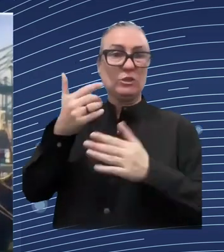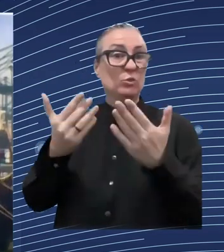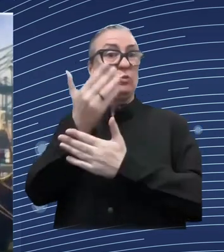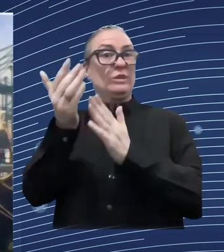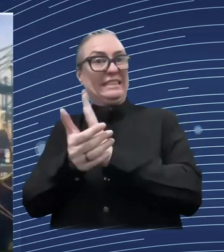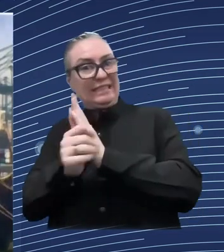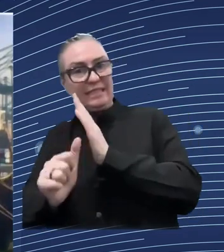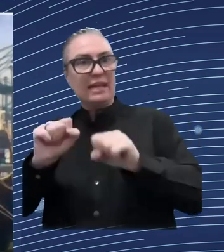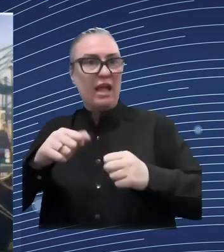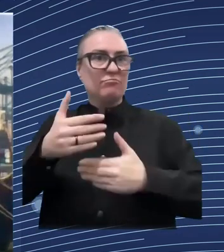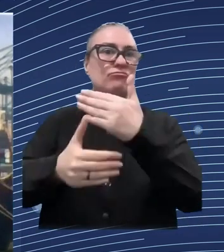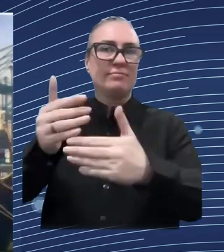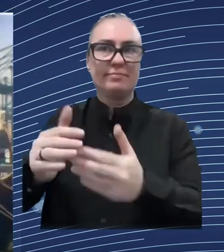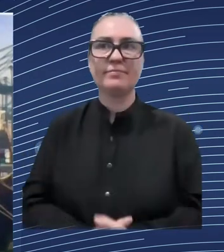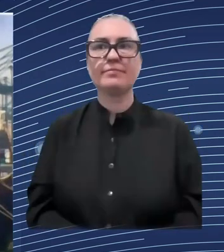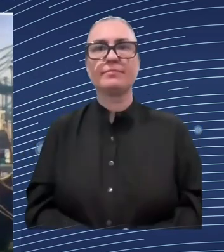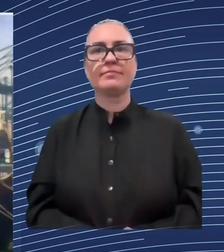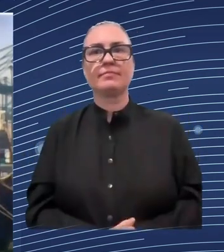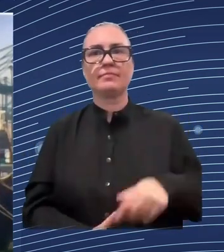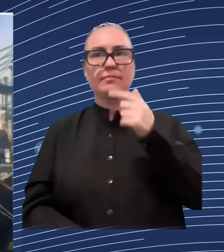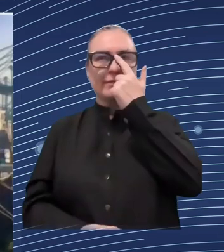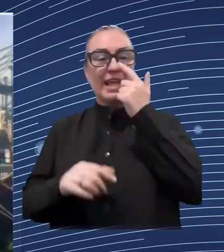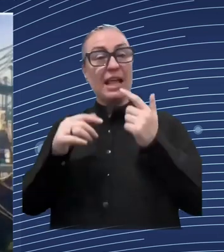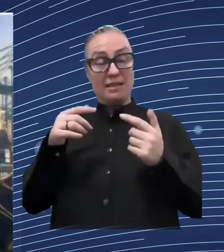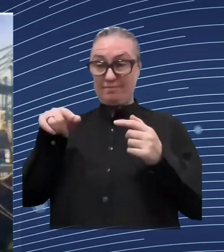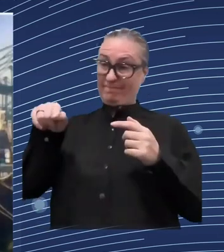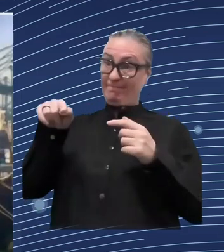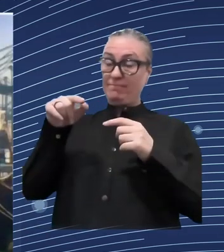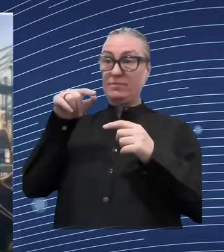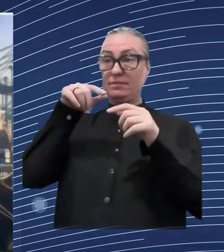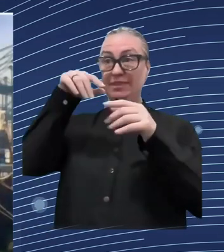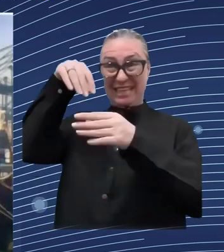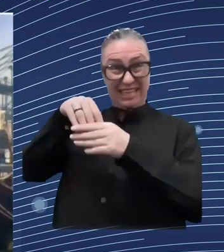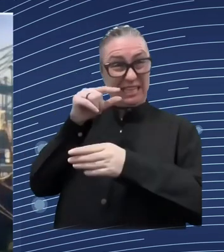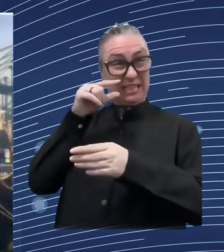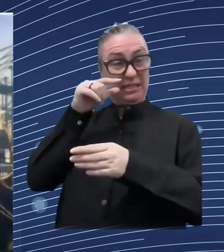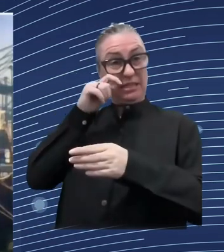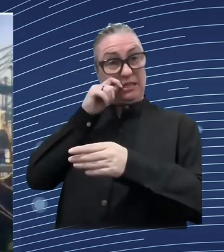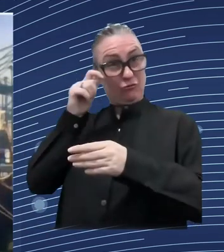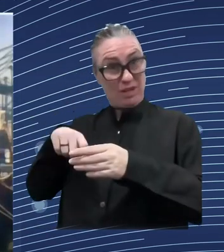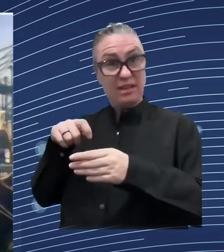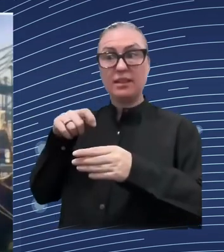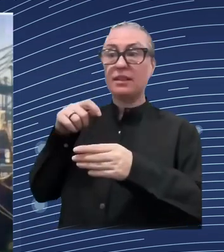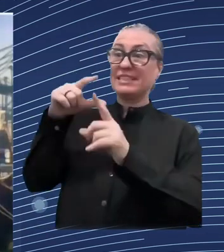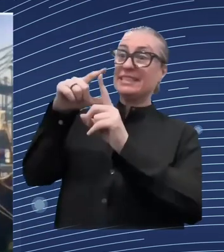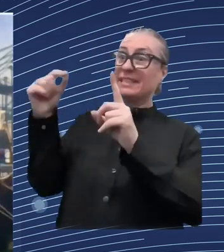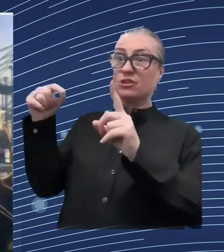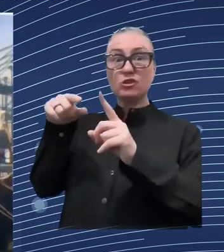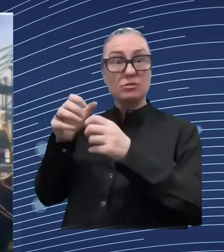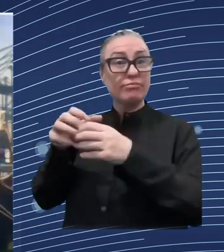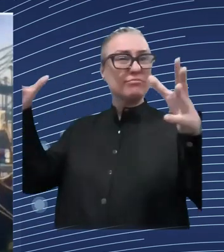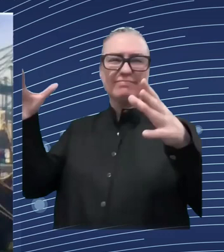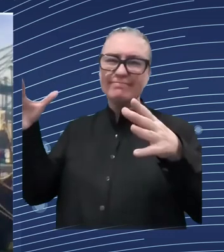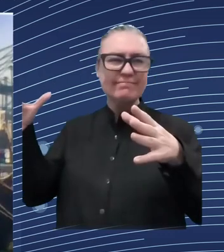have been able to move to safer areas without should we say disruption also to this part so this is an area that's been